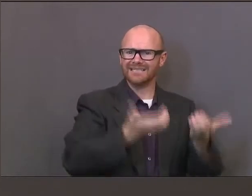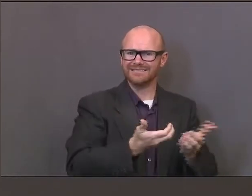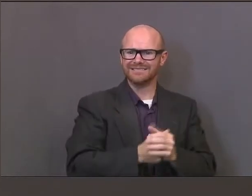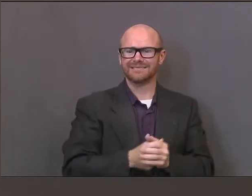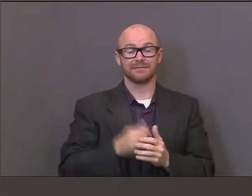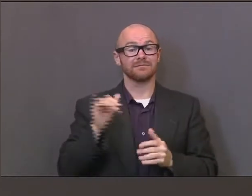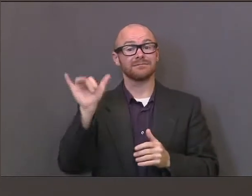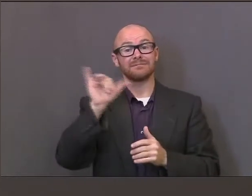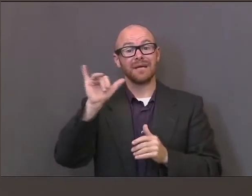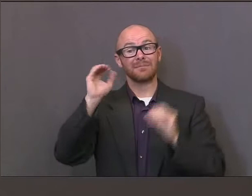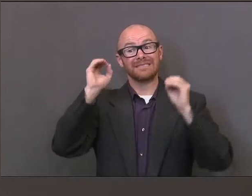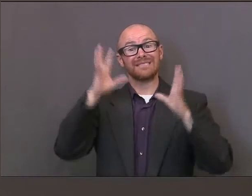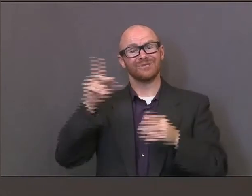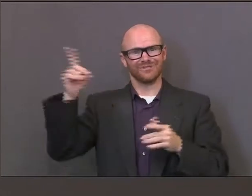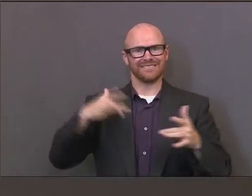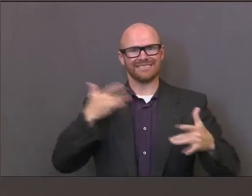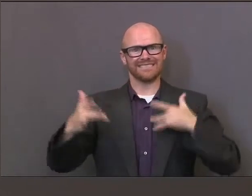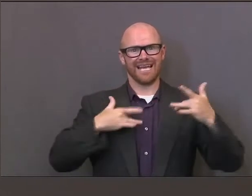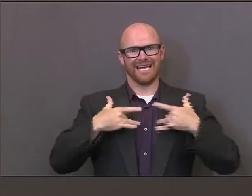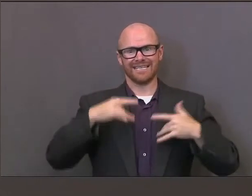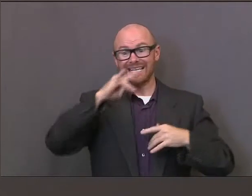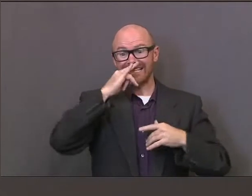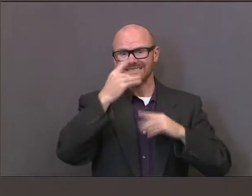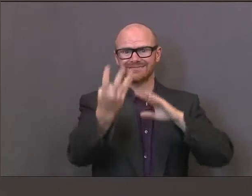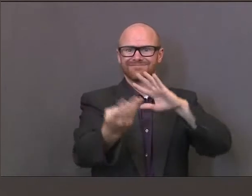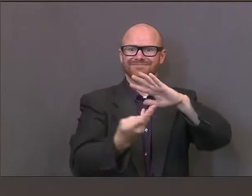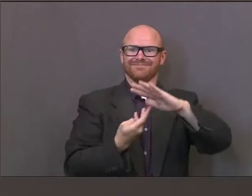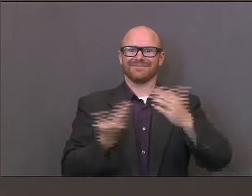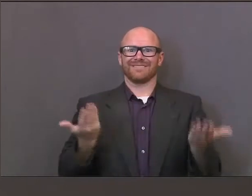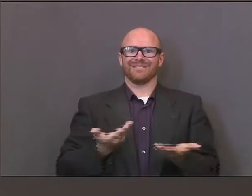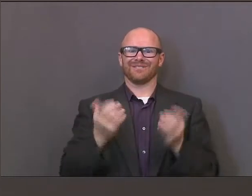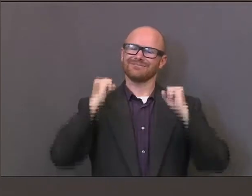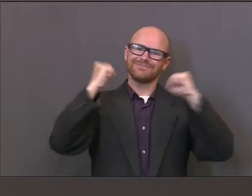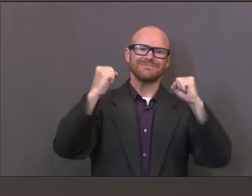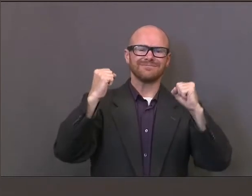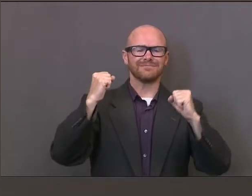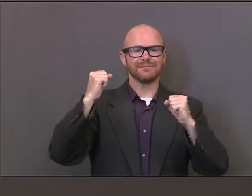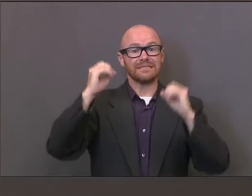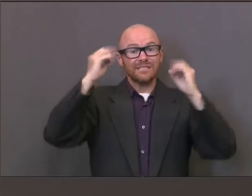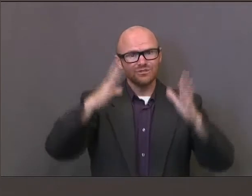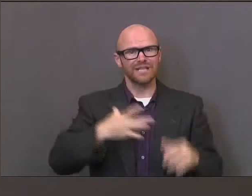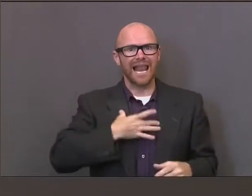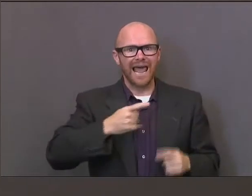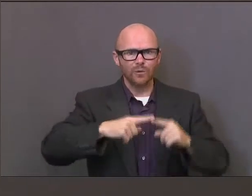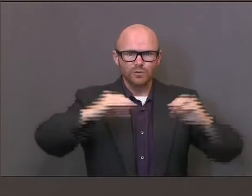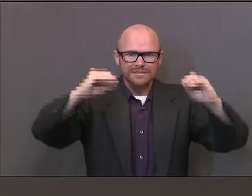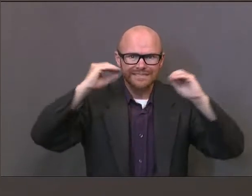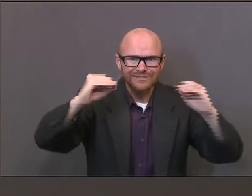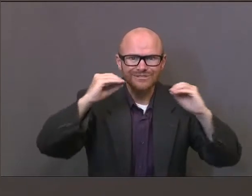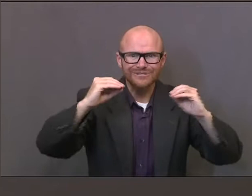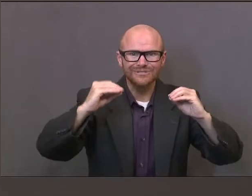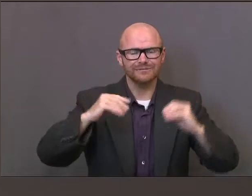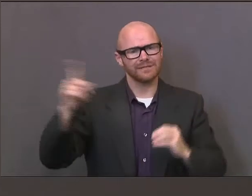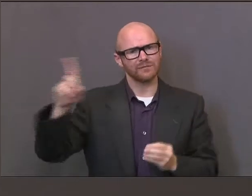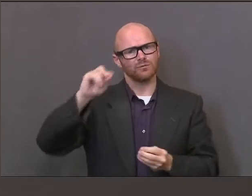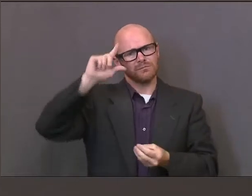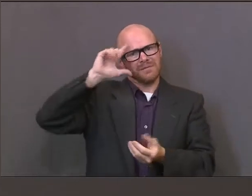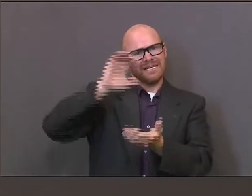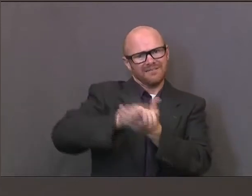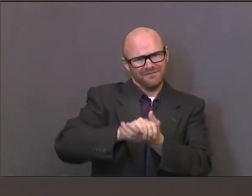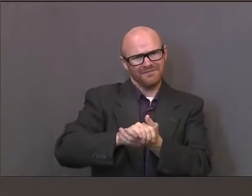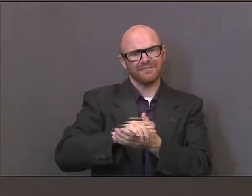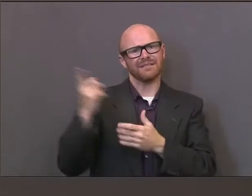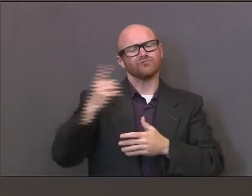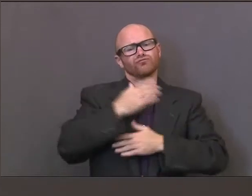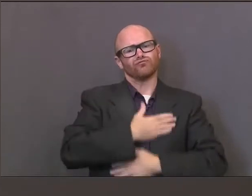just as excited to have the students back. They live to teach. They're doing it because that's something that they believe in and they enjoy, and, of